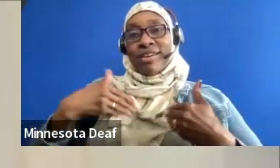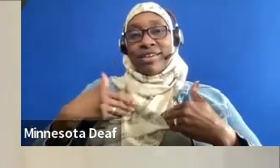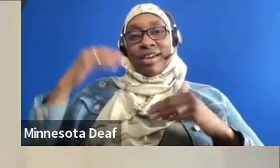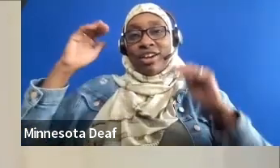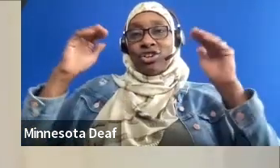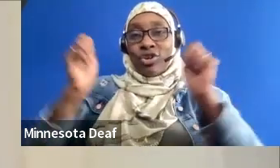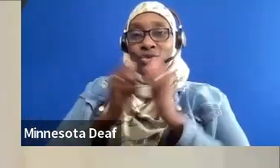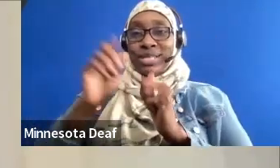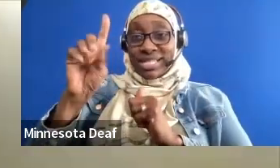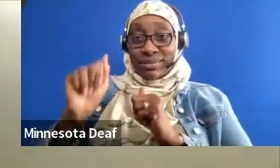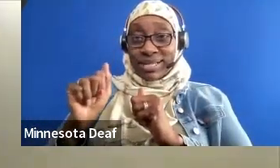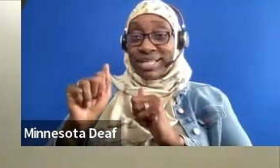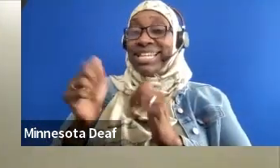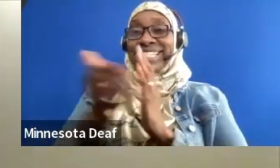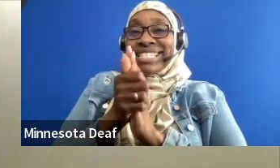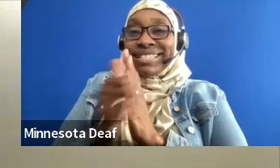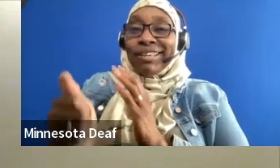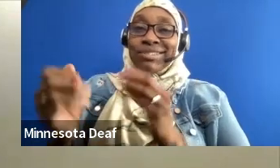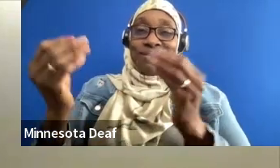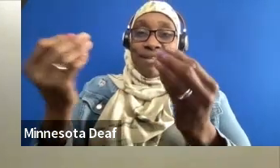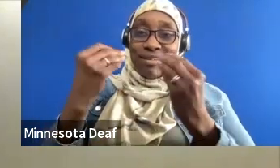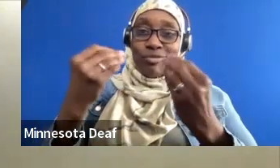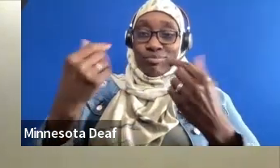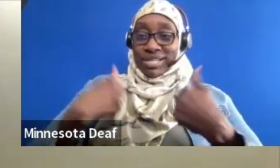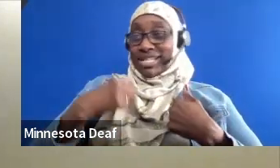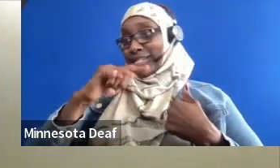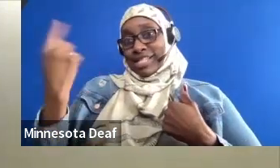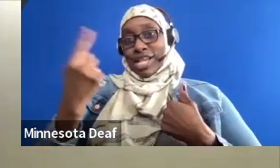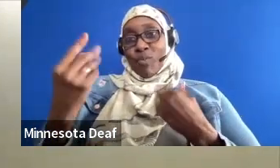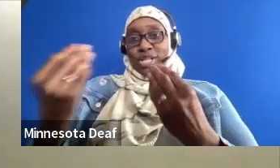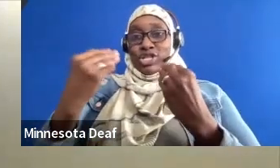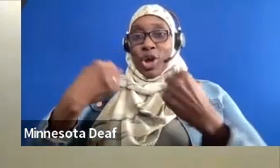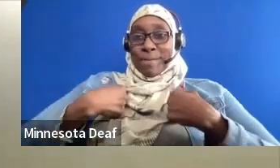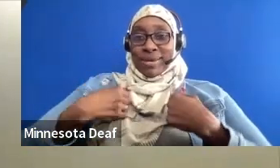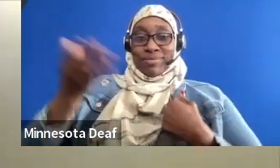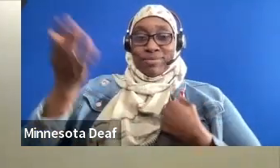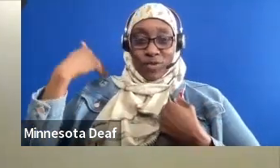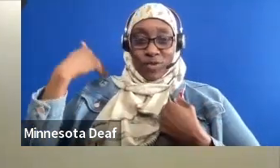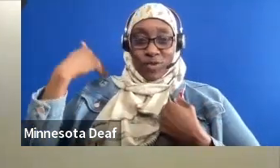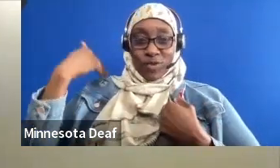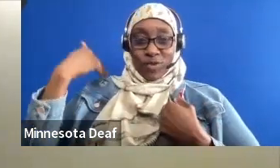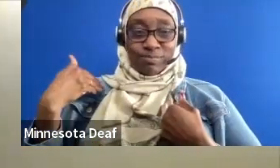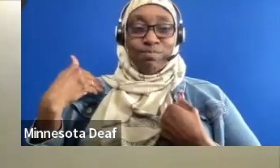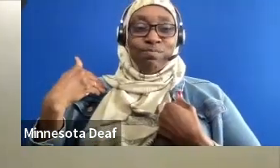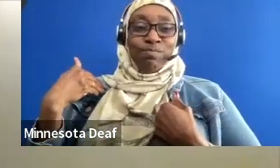myself in the past. And there was one takeaway